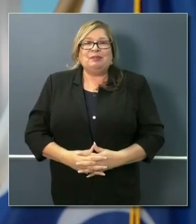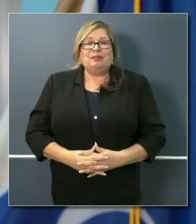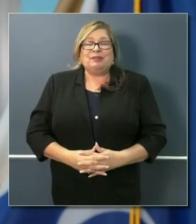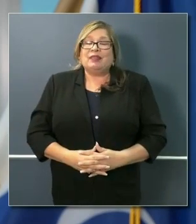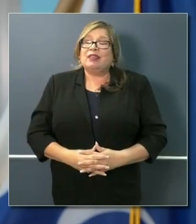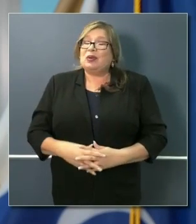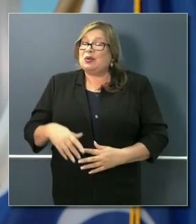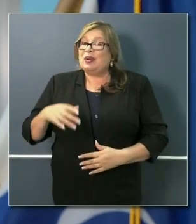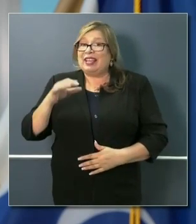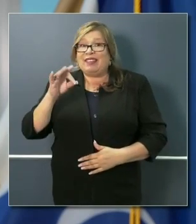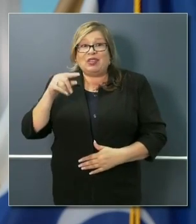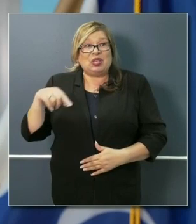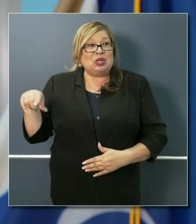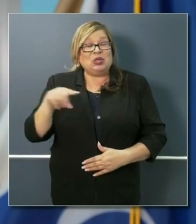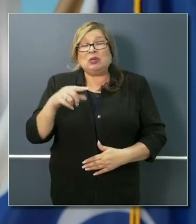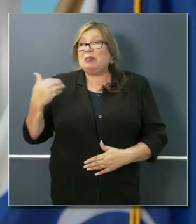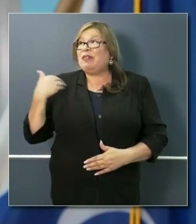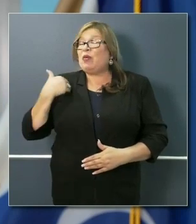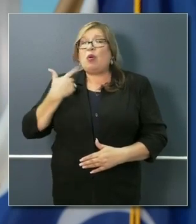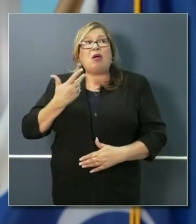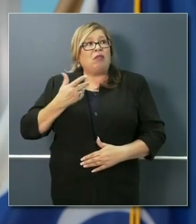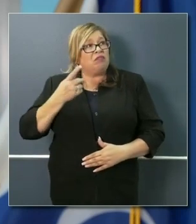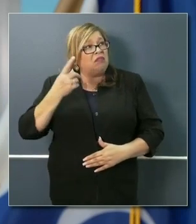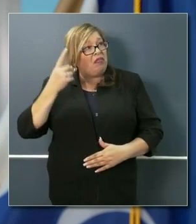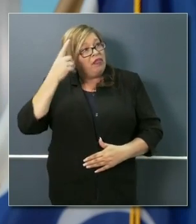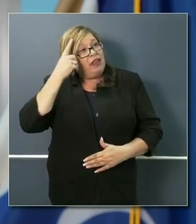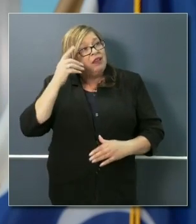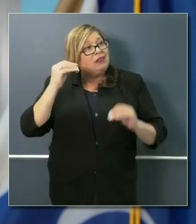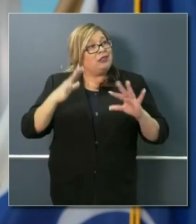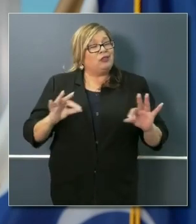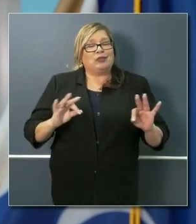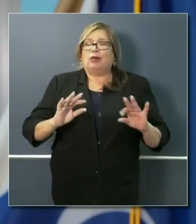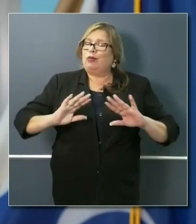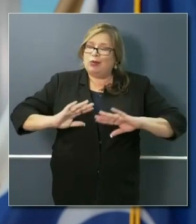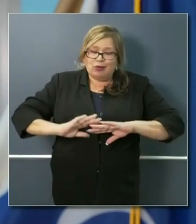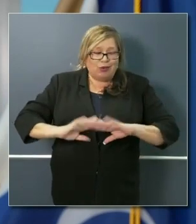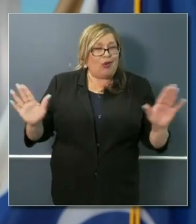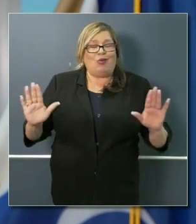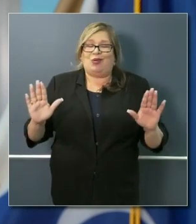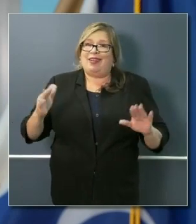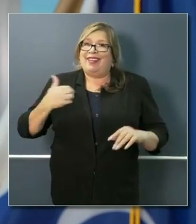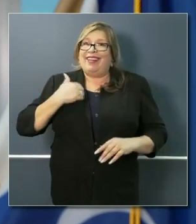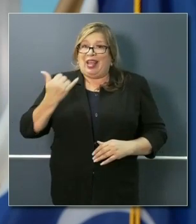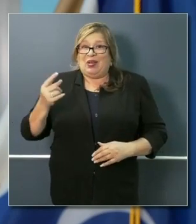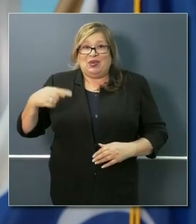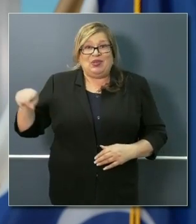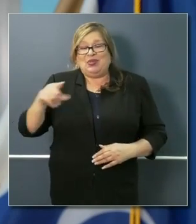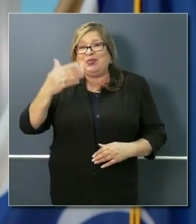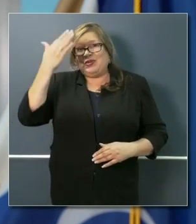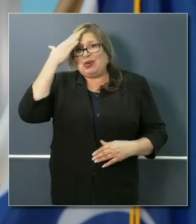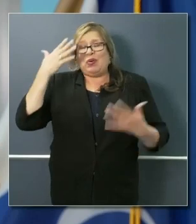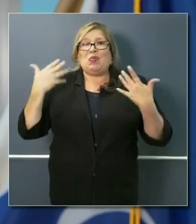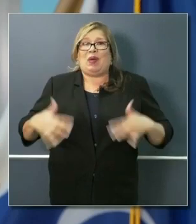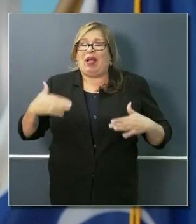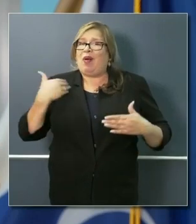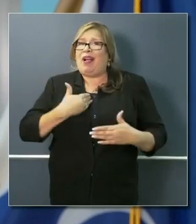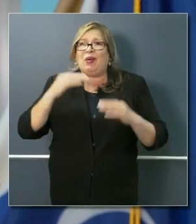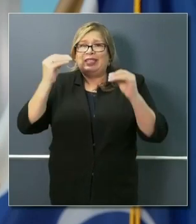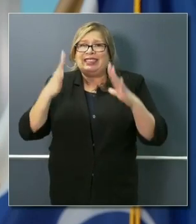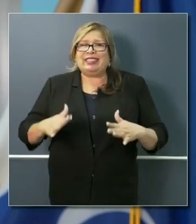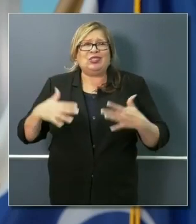extraordinarily valuable in society our teachers are, I hope we've disabused anyone of that doubt.